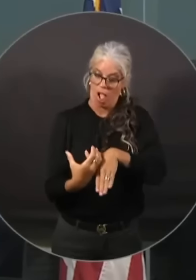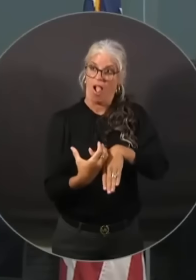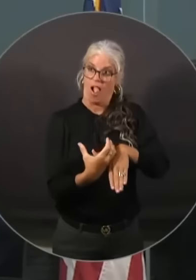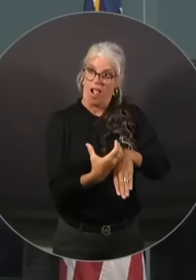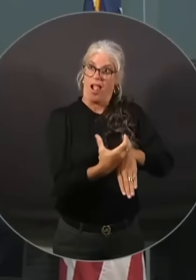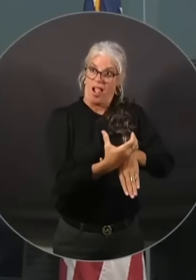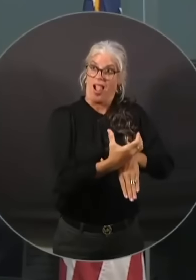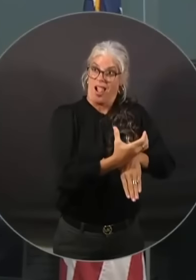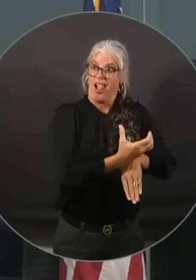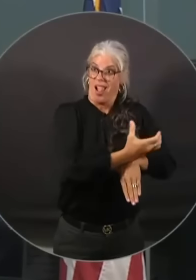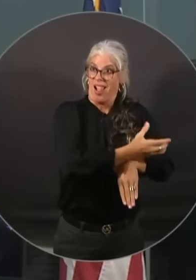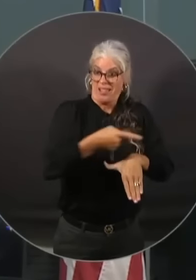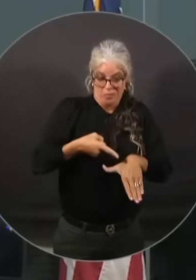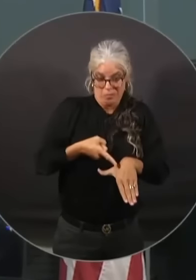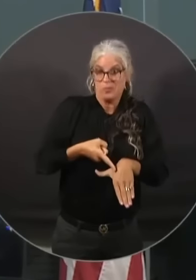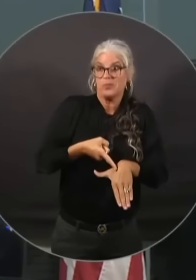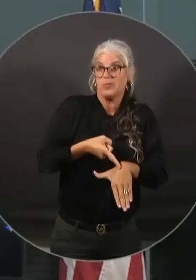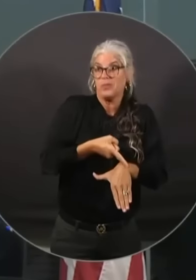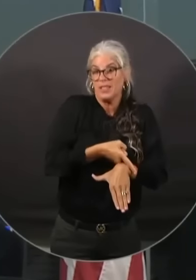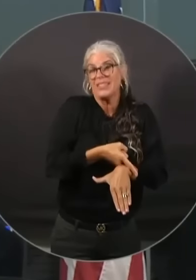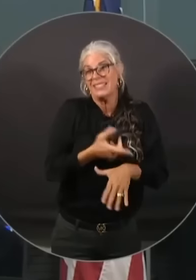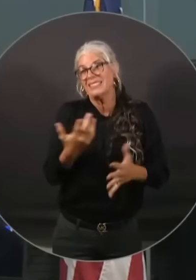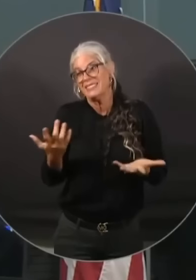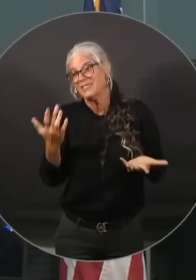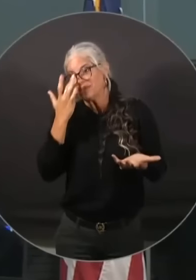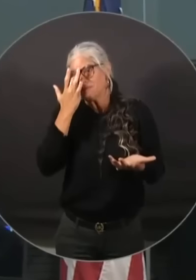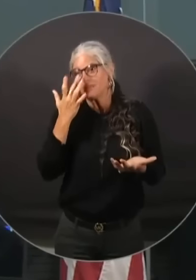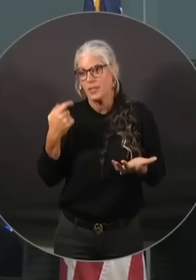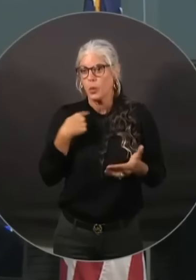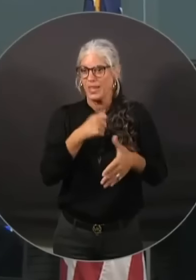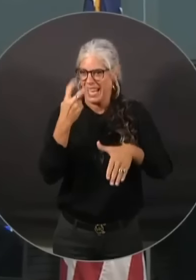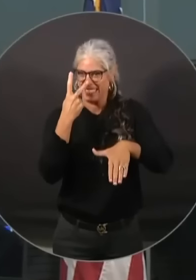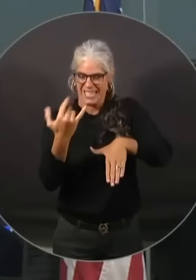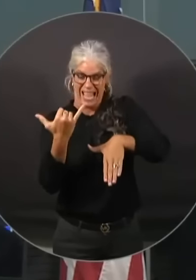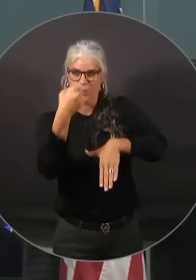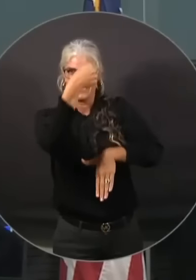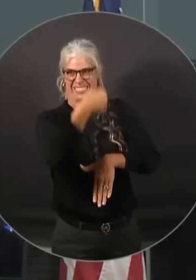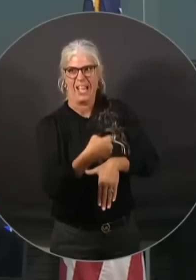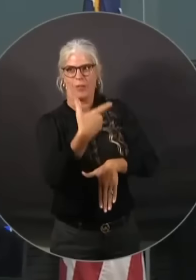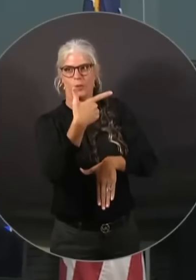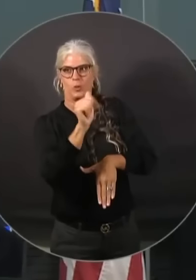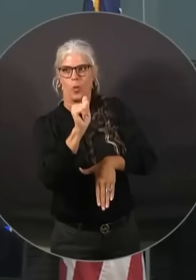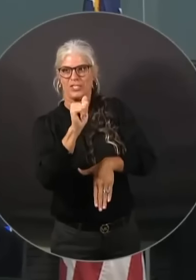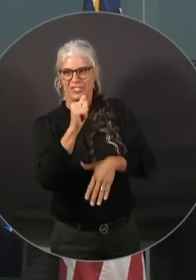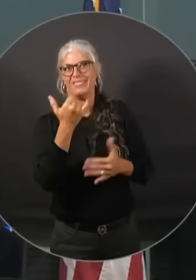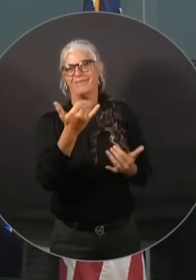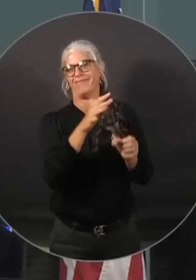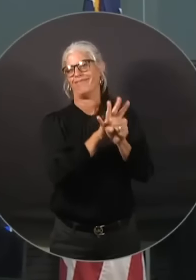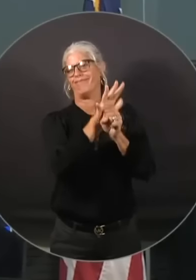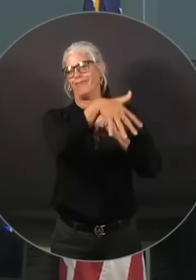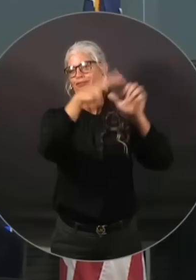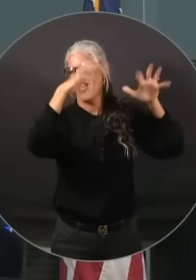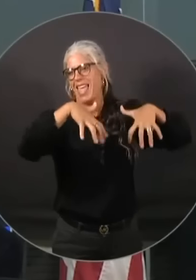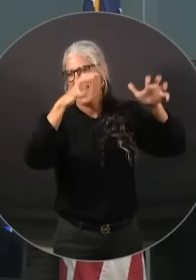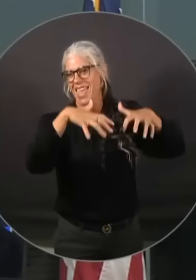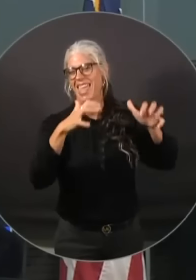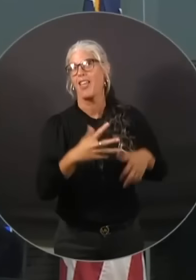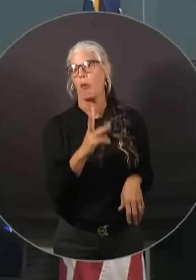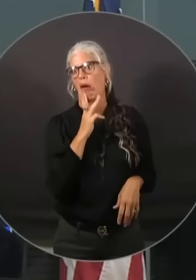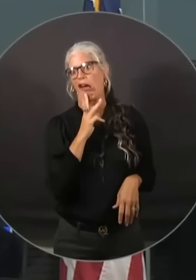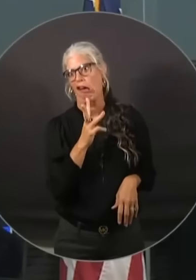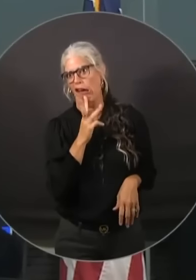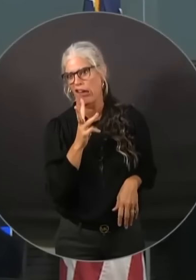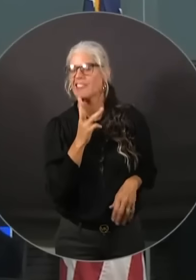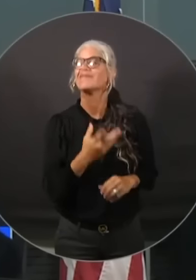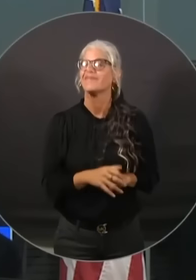primarily affecting southern georgia i mean all that all that rain and all the water when when that's there that eventually